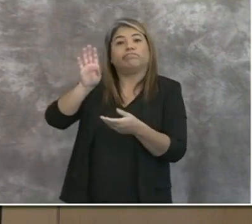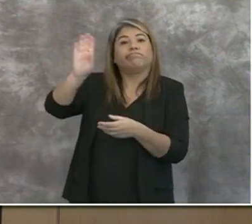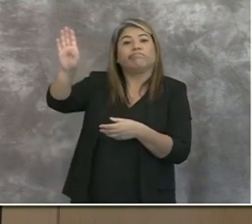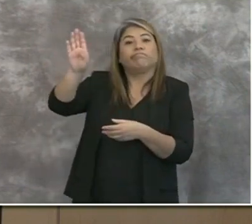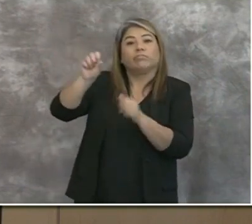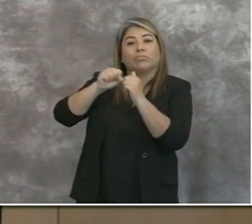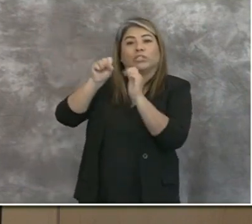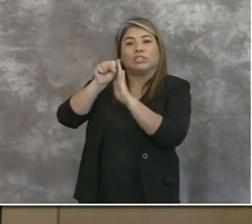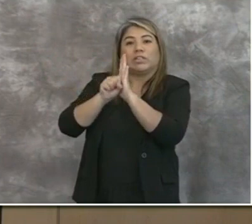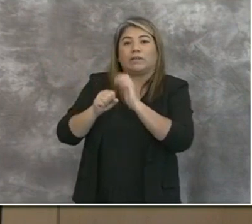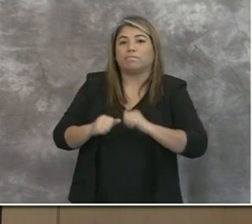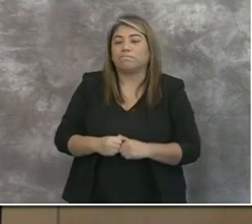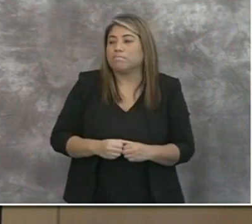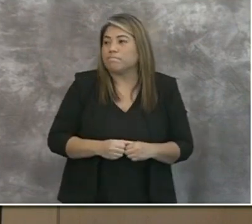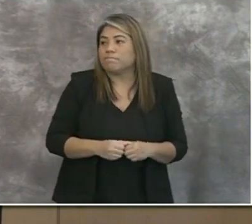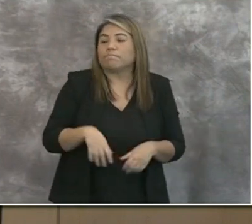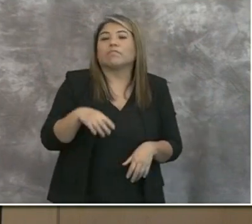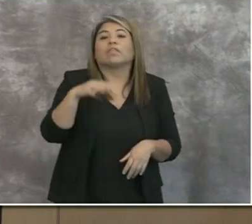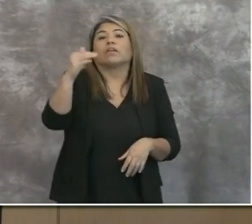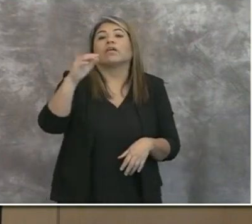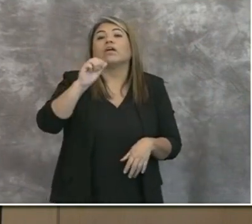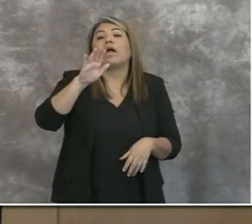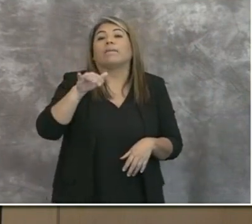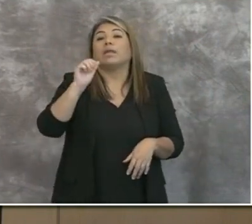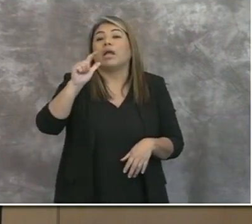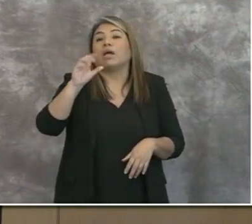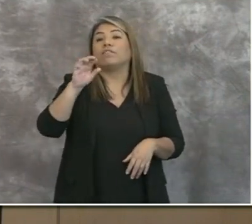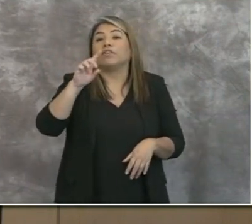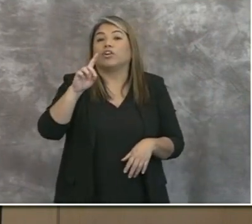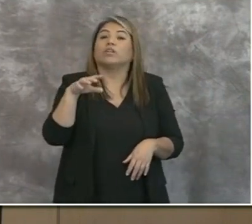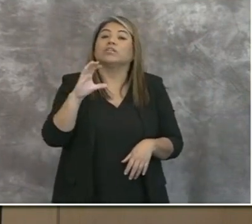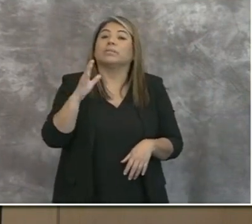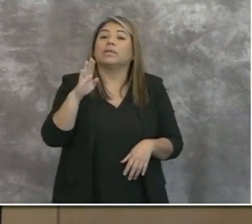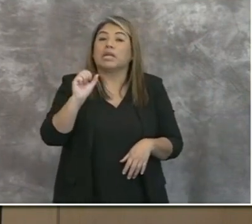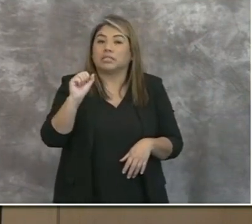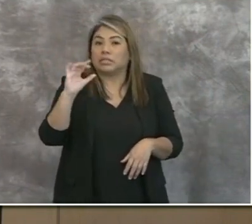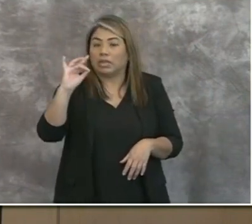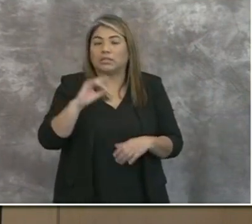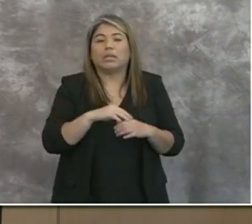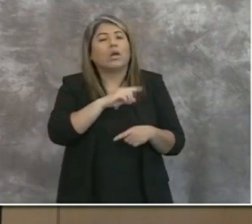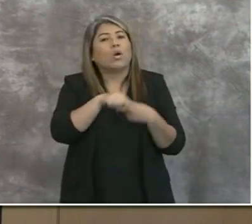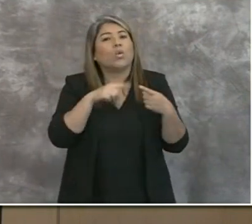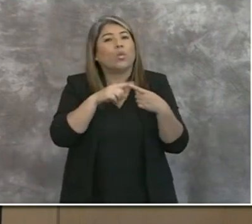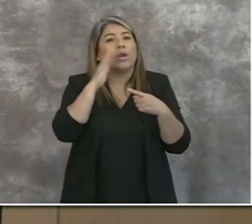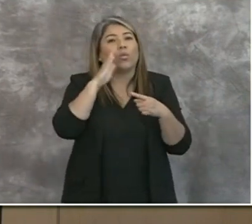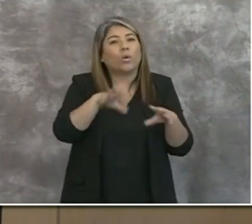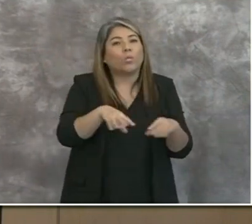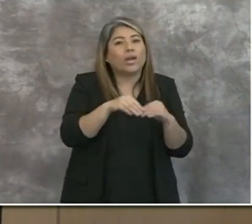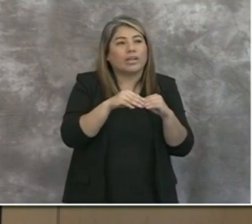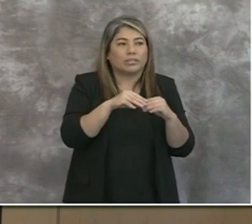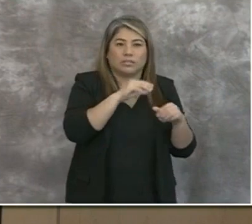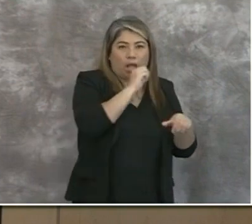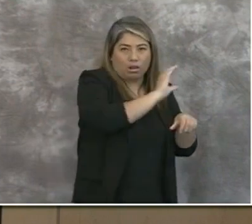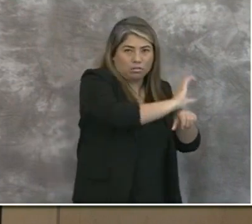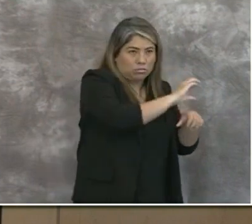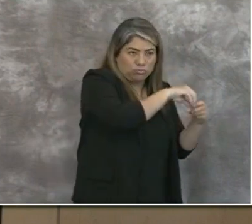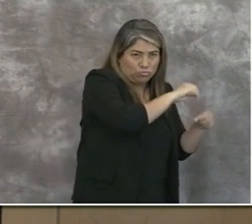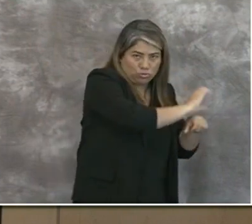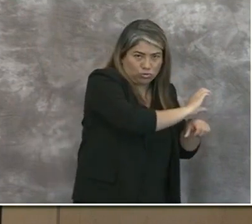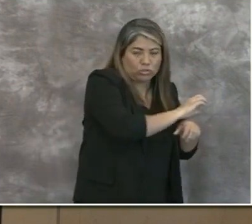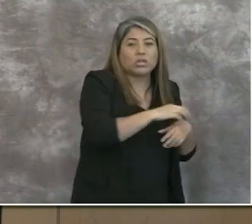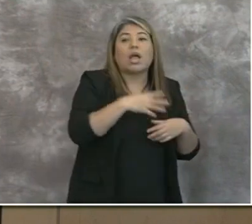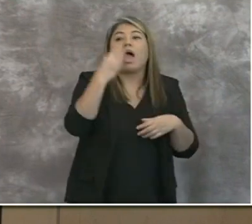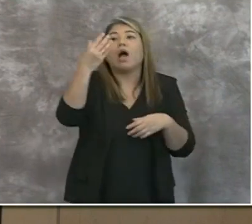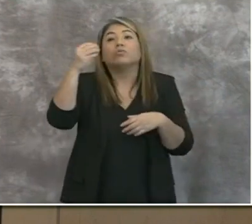state. And this question is from Abby Alford with CBS 8. When will weddings outside of church weddings be allowed?